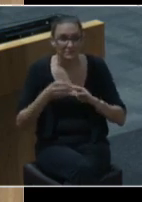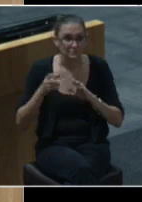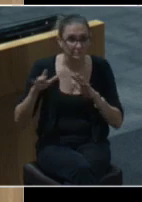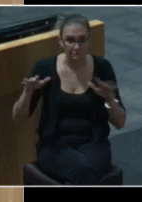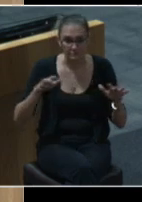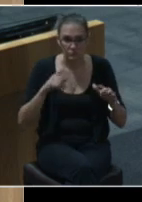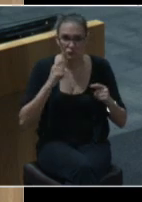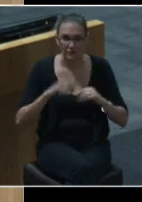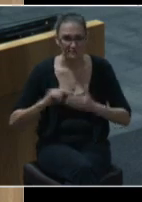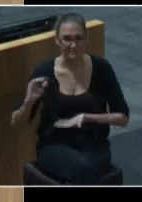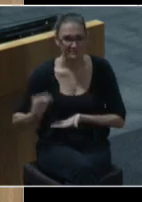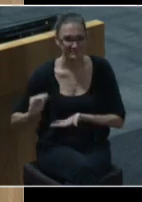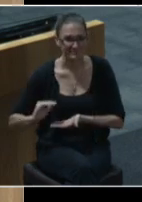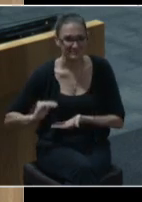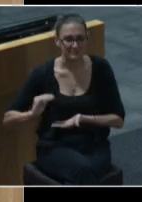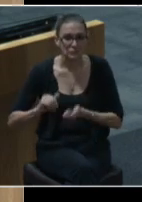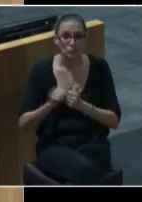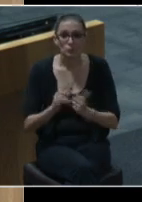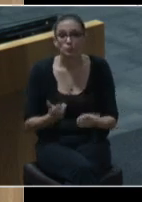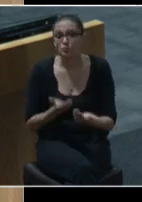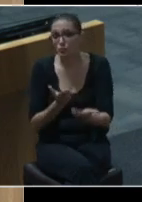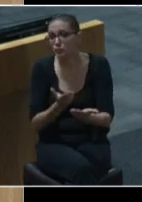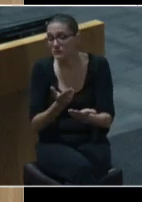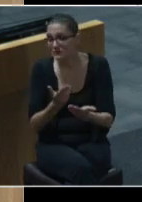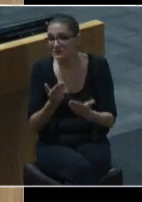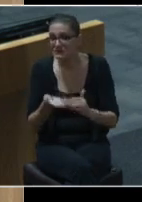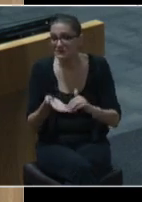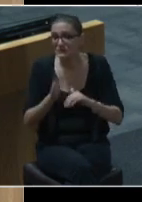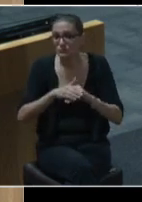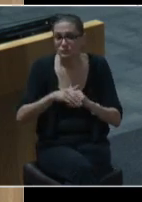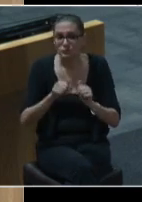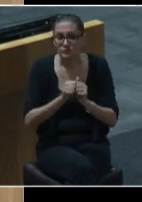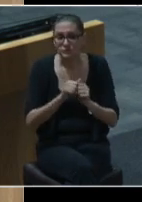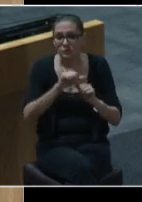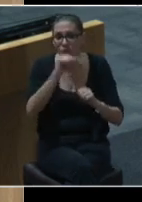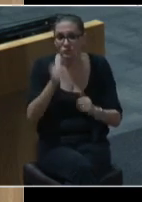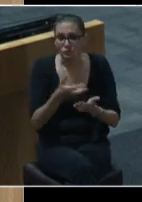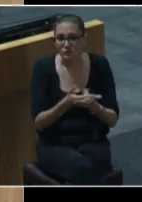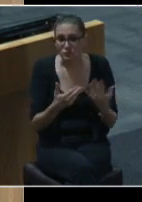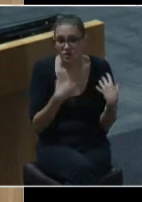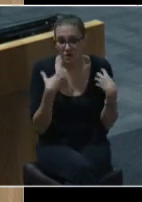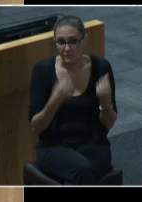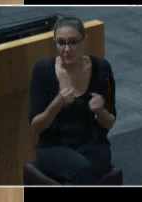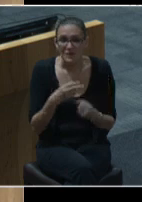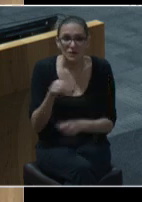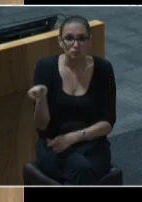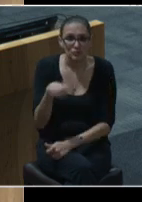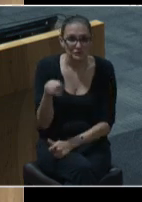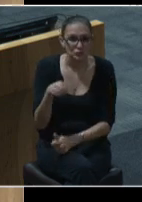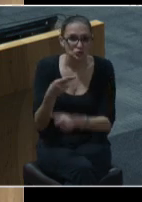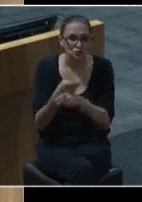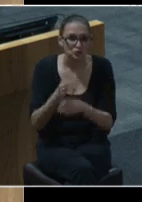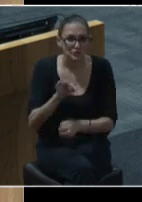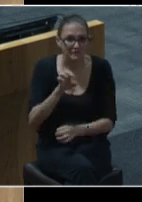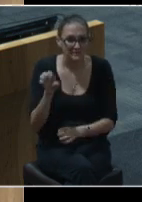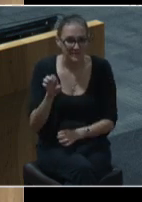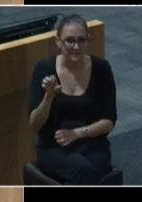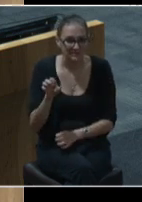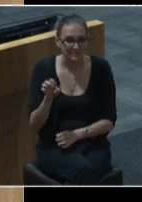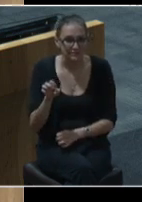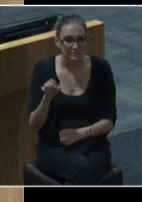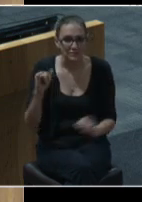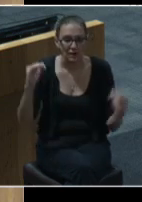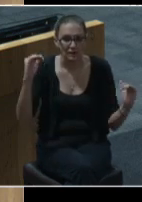at a minimum, with proposed increases in Austin resource recovery and the transportation user fee being offset